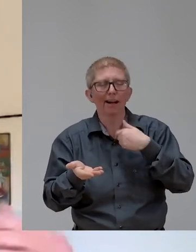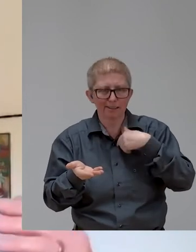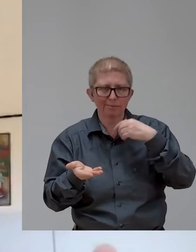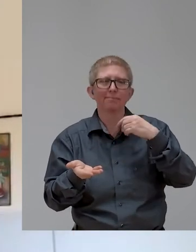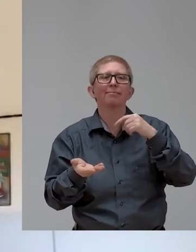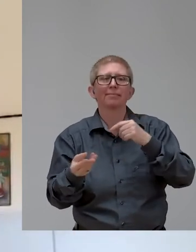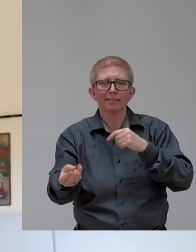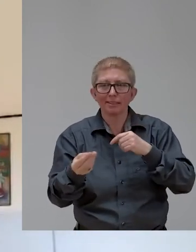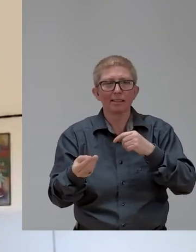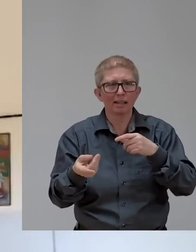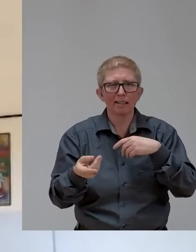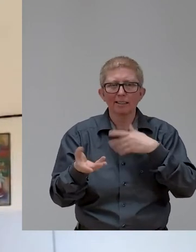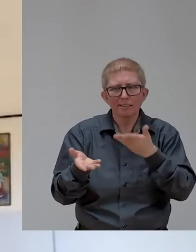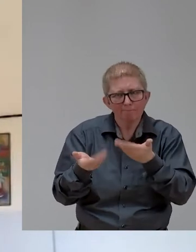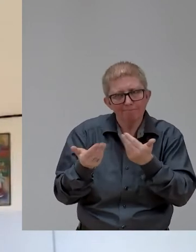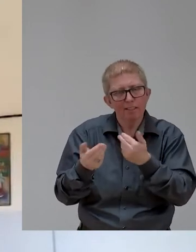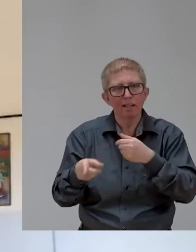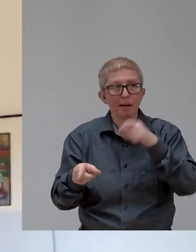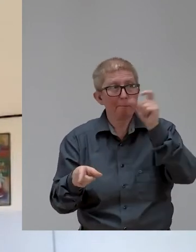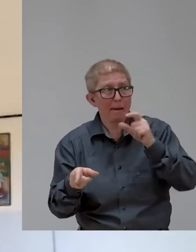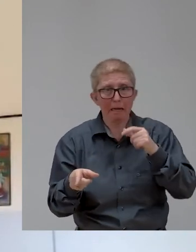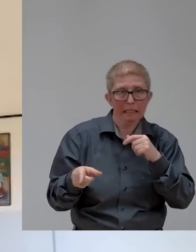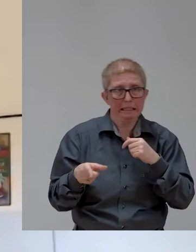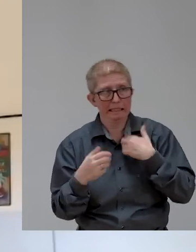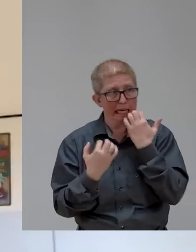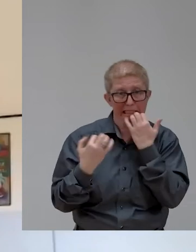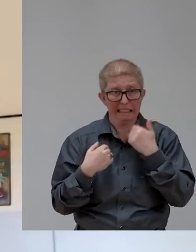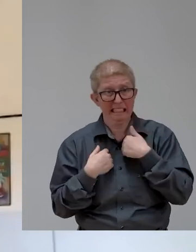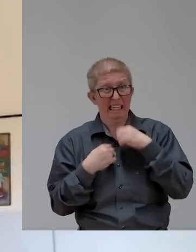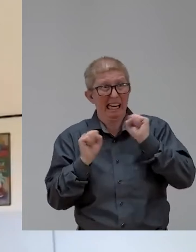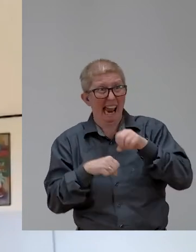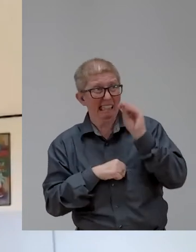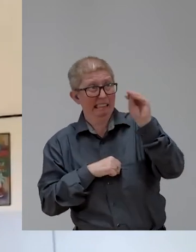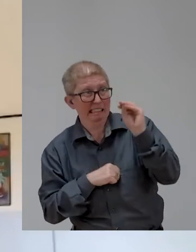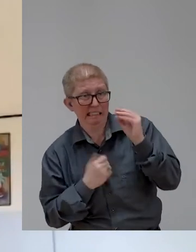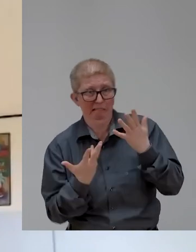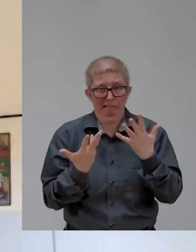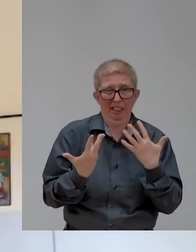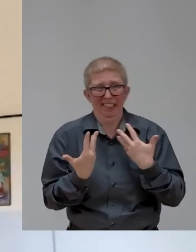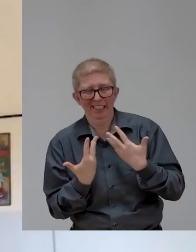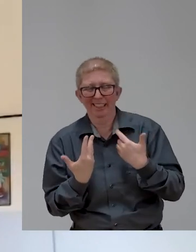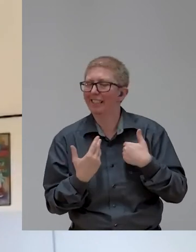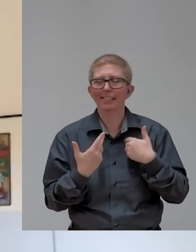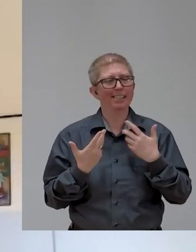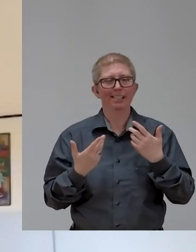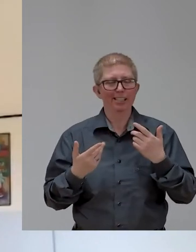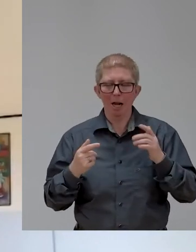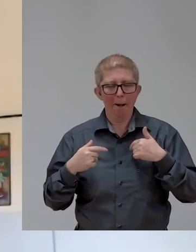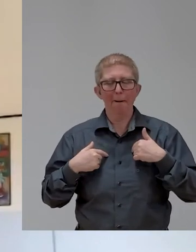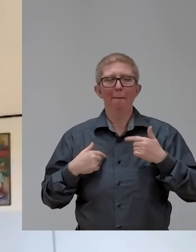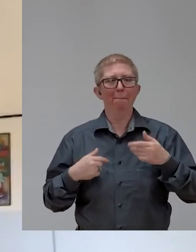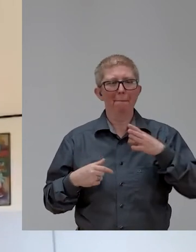scared of getting it wrong. And this mindset of getting it wrong or fear of failure is what holds us back in this world.